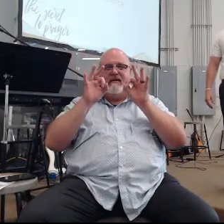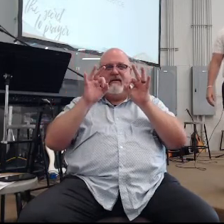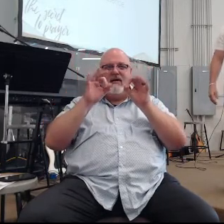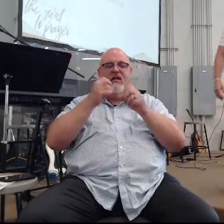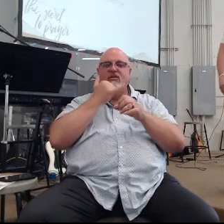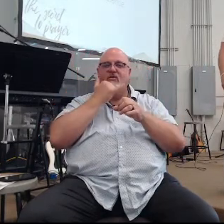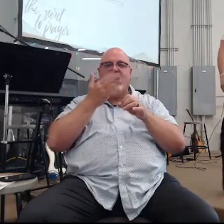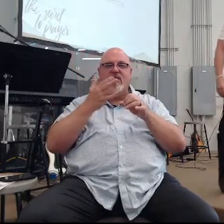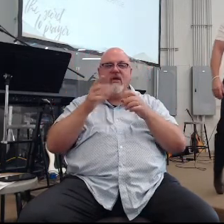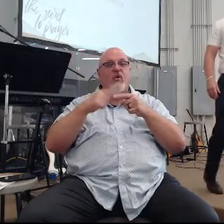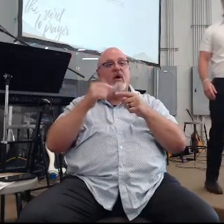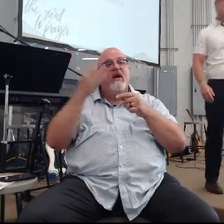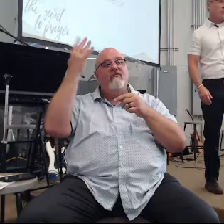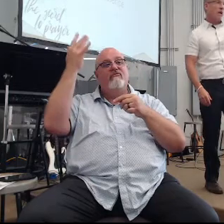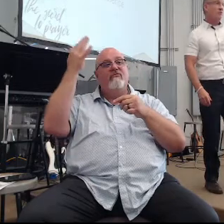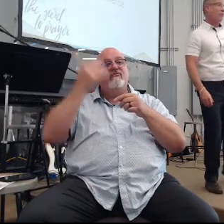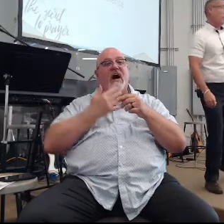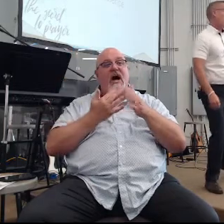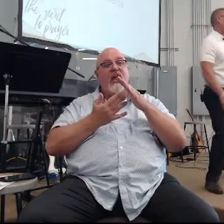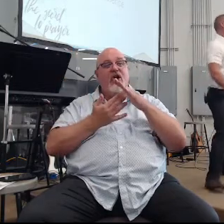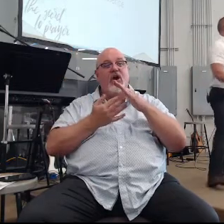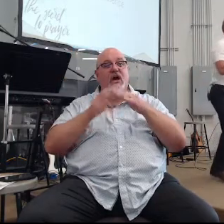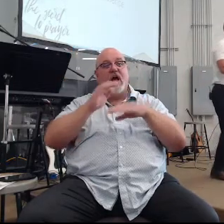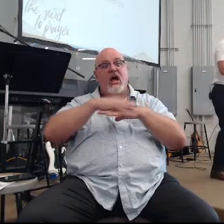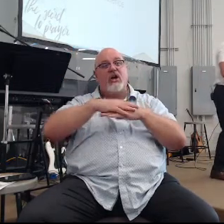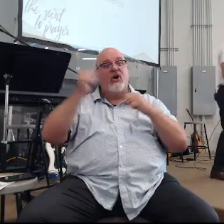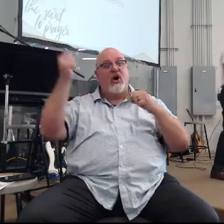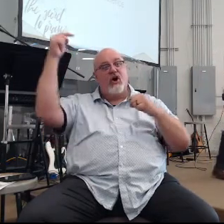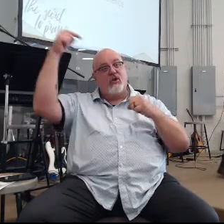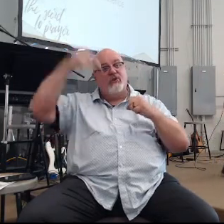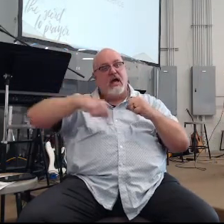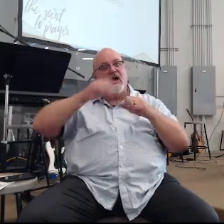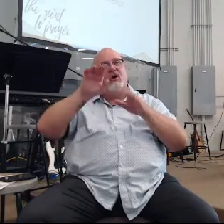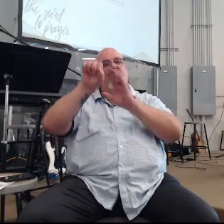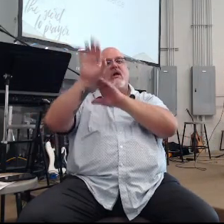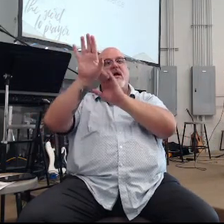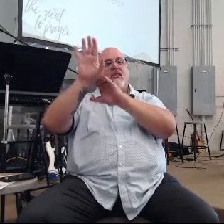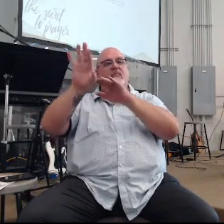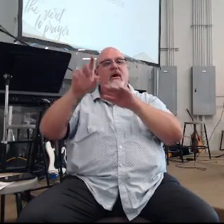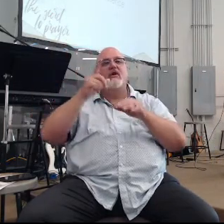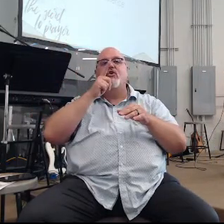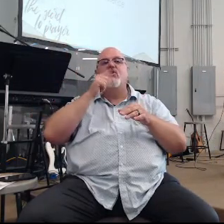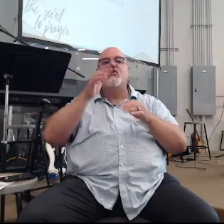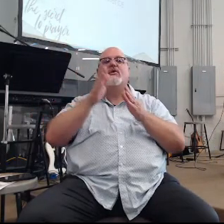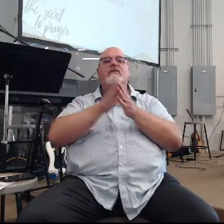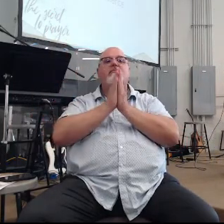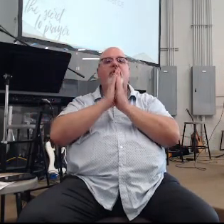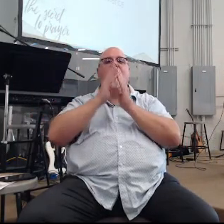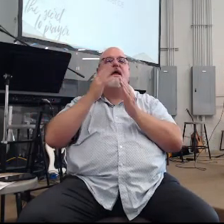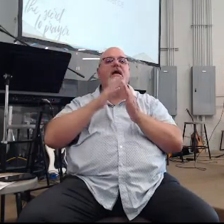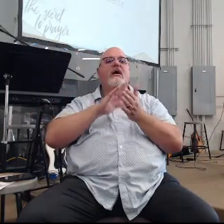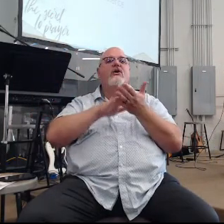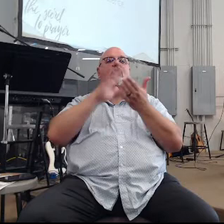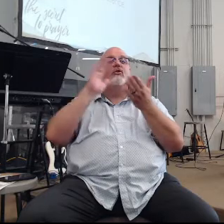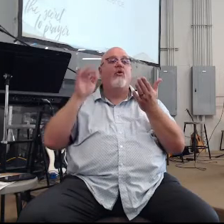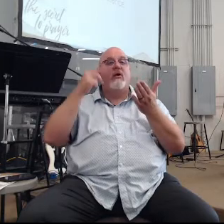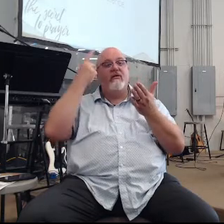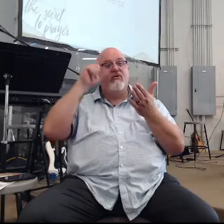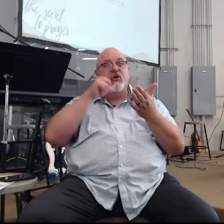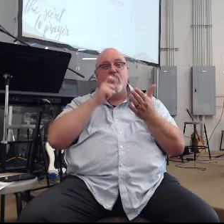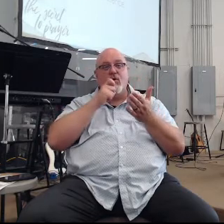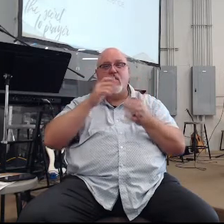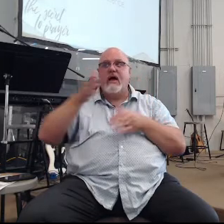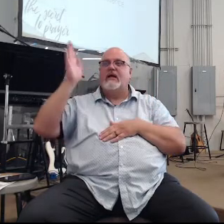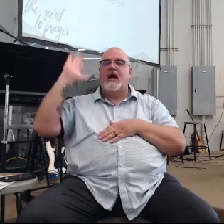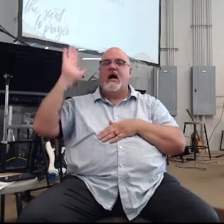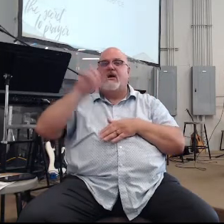fire down on Mount Carmel when he was praying for rain who was he praying the glory for God the